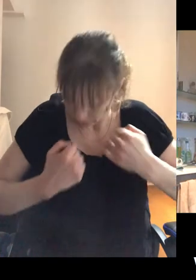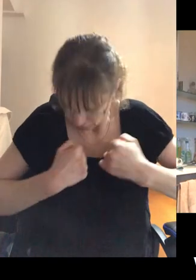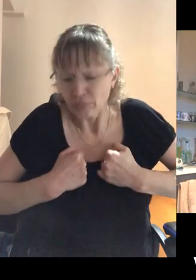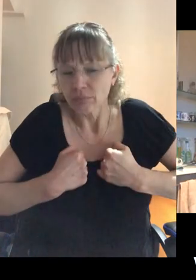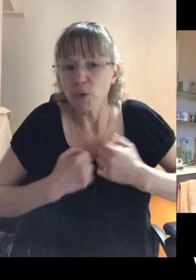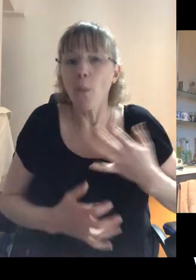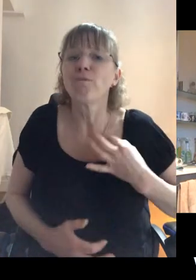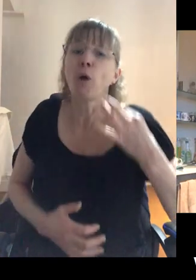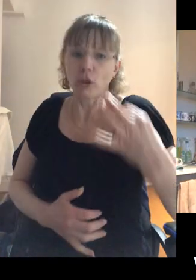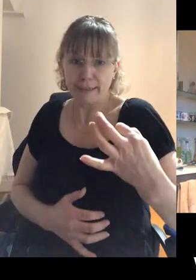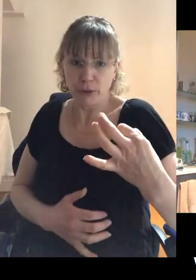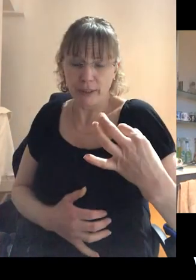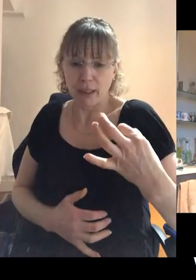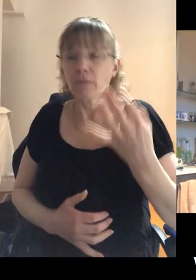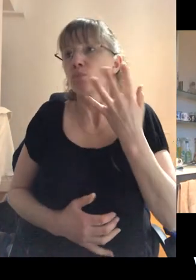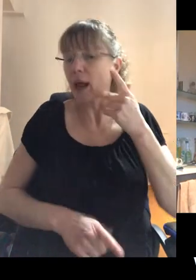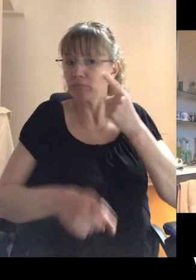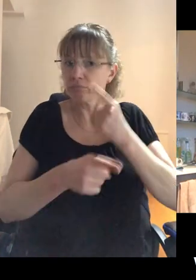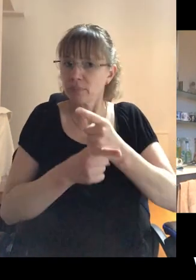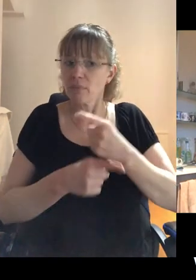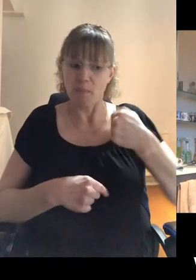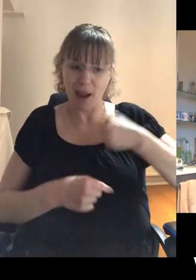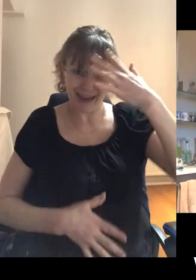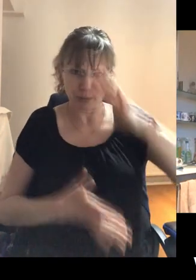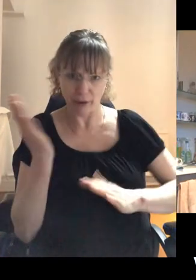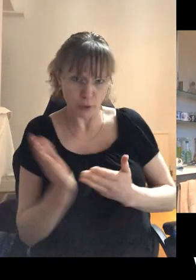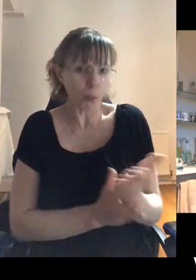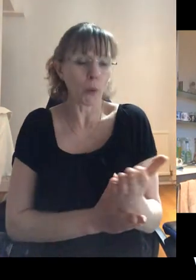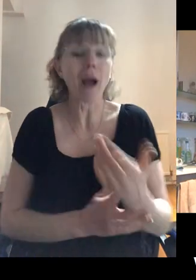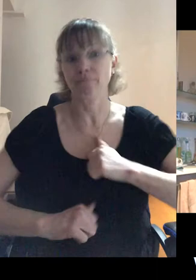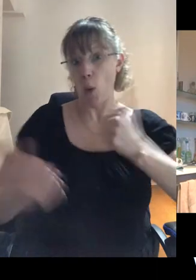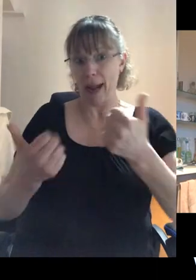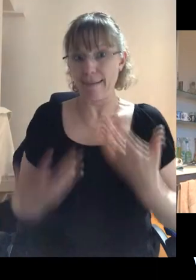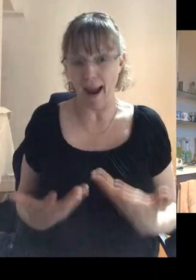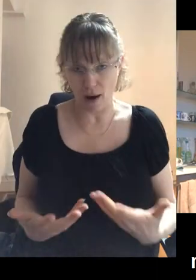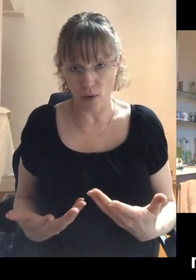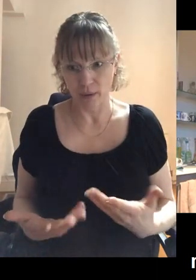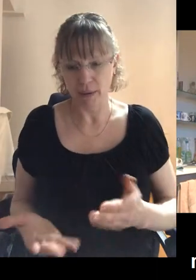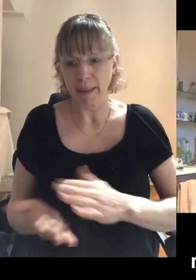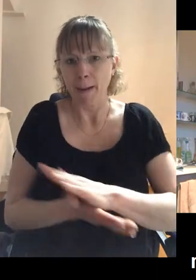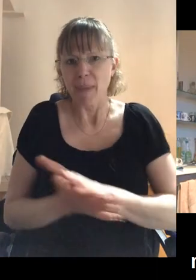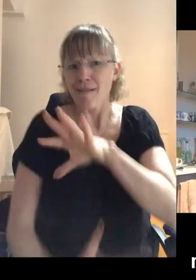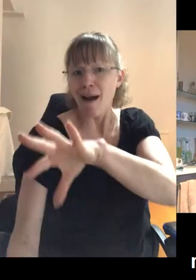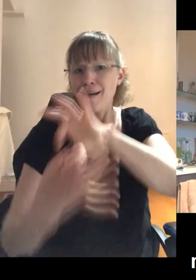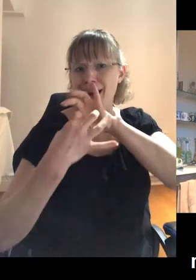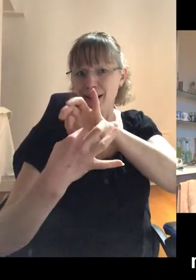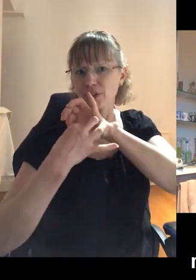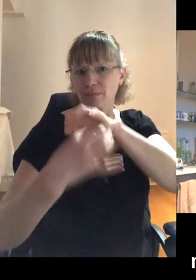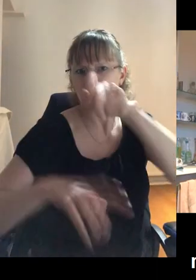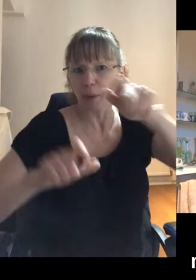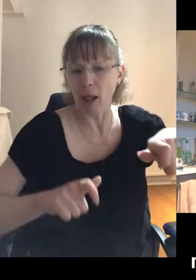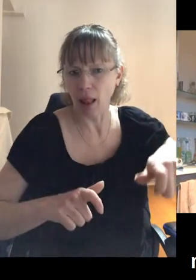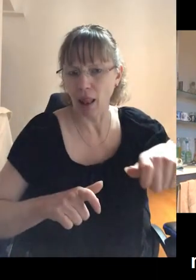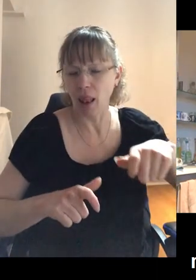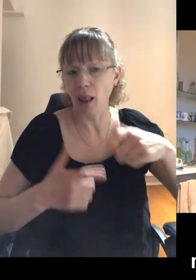was that when I talked about what I'd been through and that I was okay now, it just made a connection to people. And the,